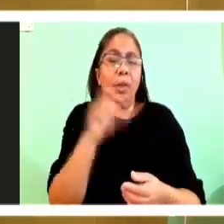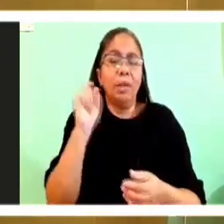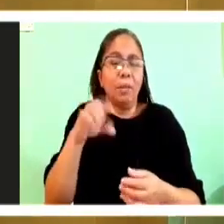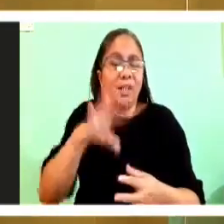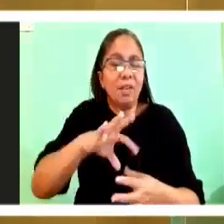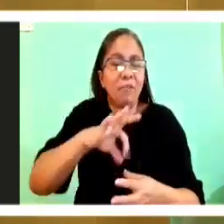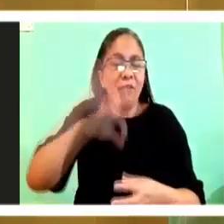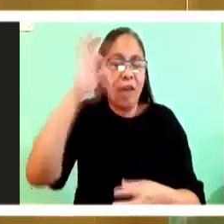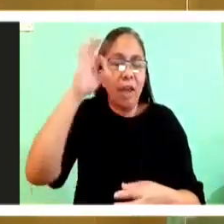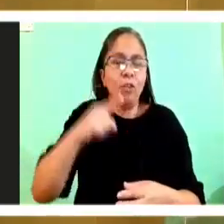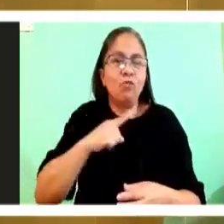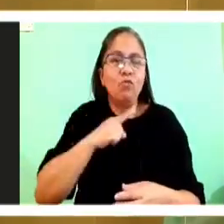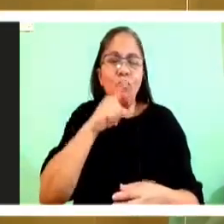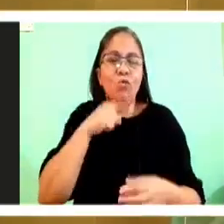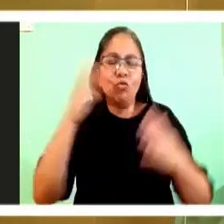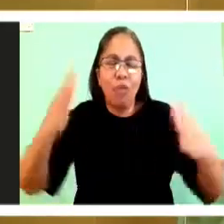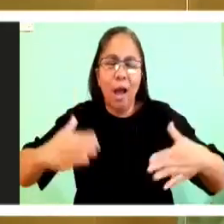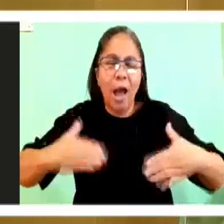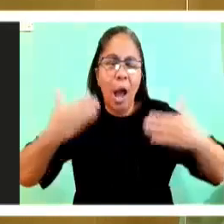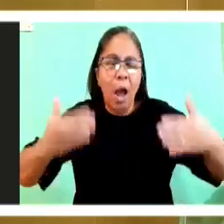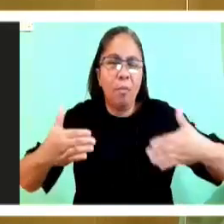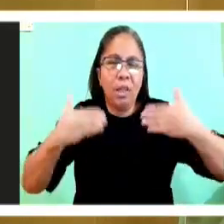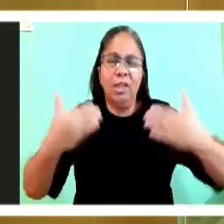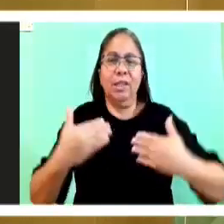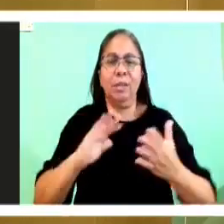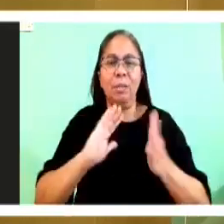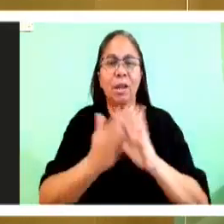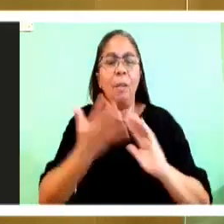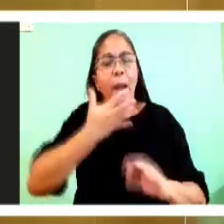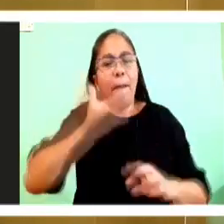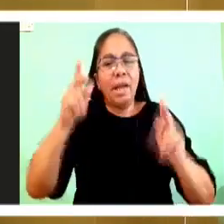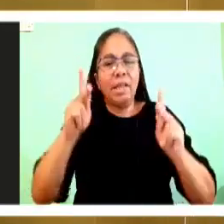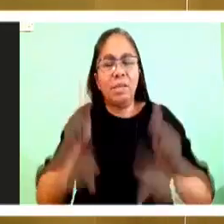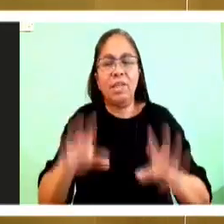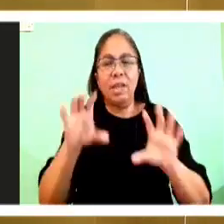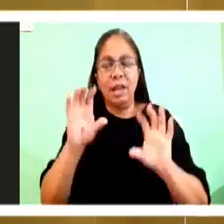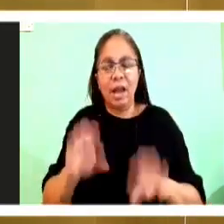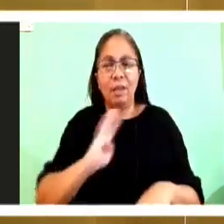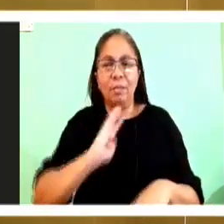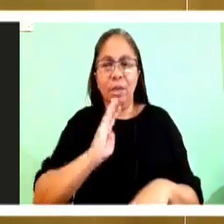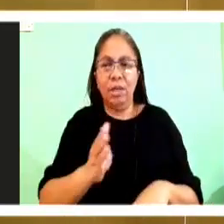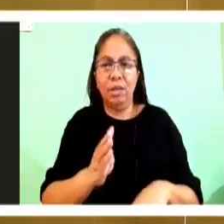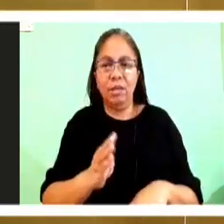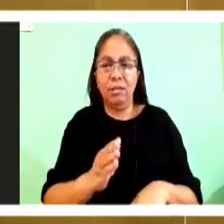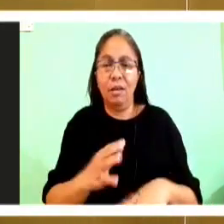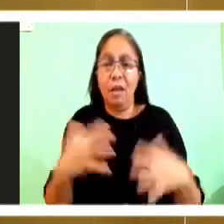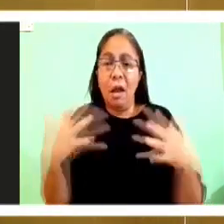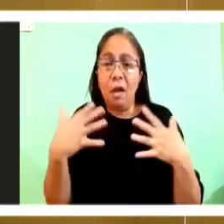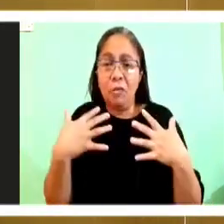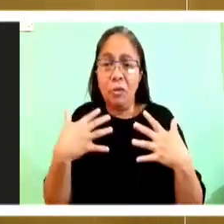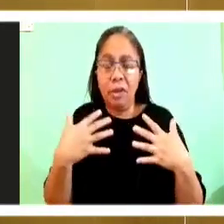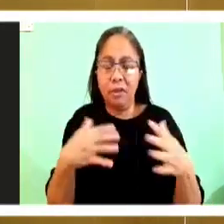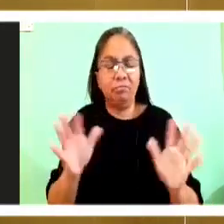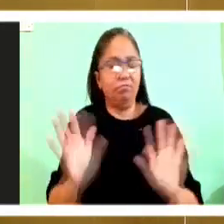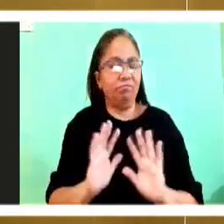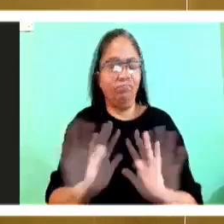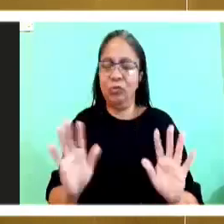best you will ever become. Do not be afraid.